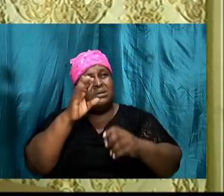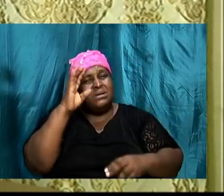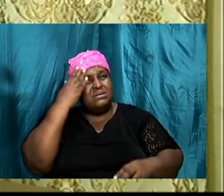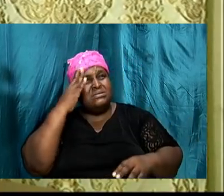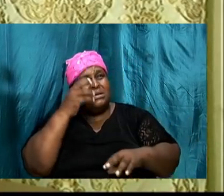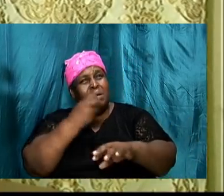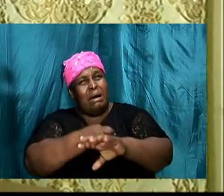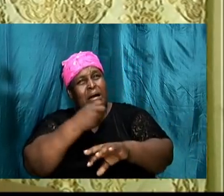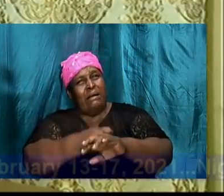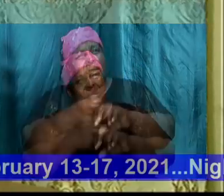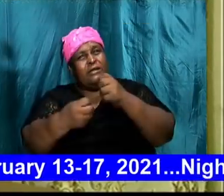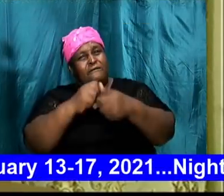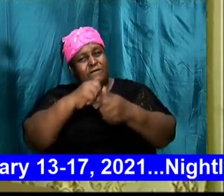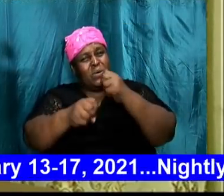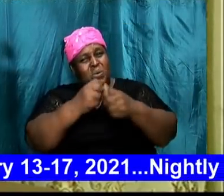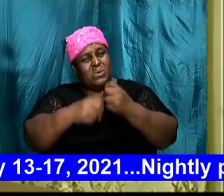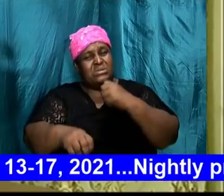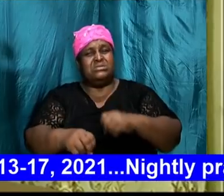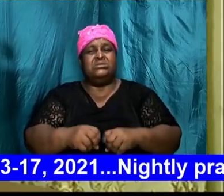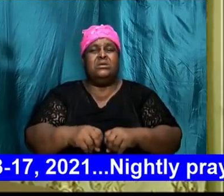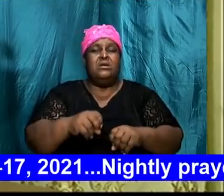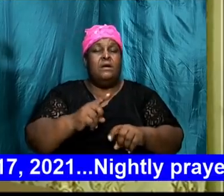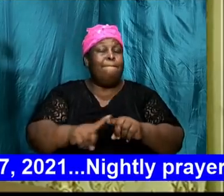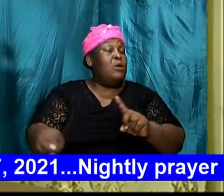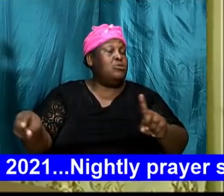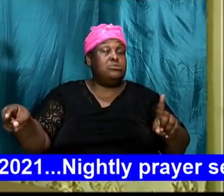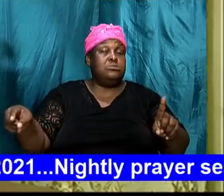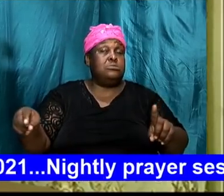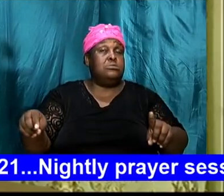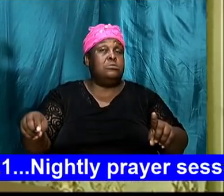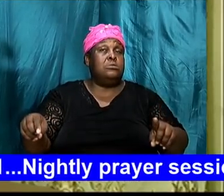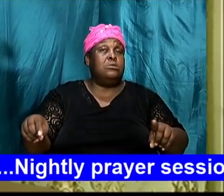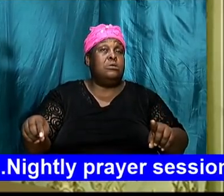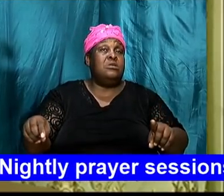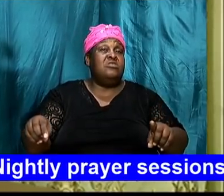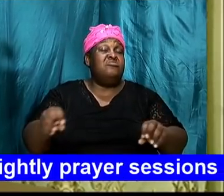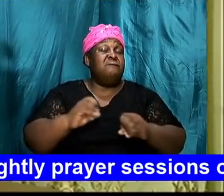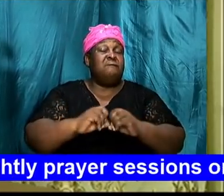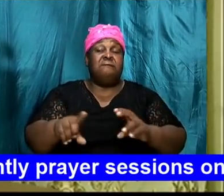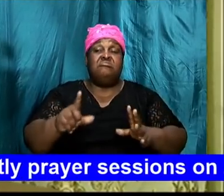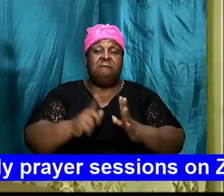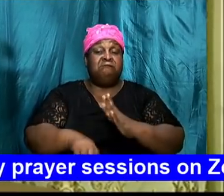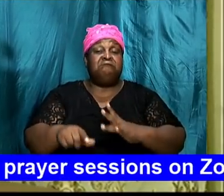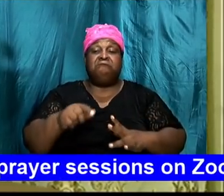time, but nonetheless not my will but thine will be done.